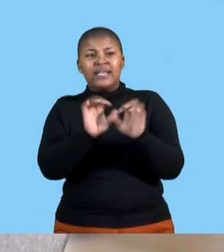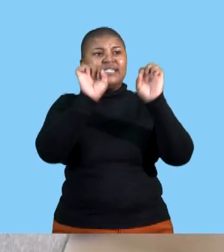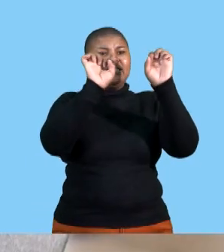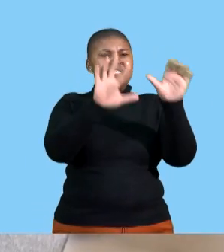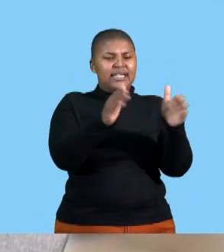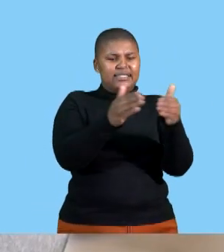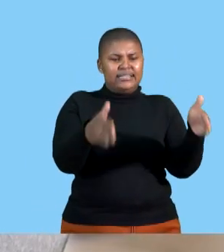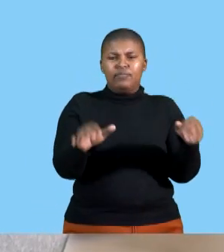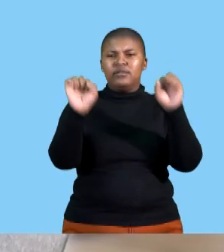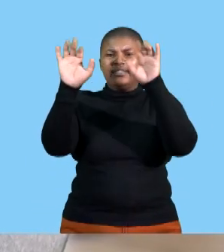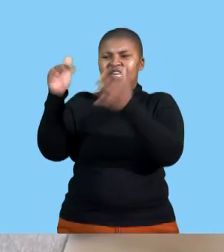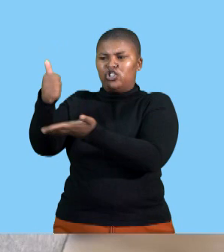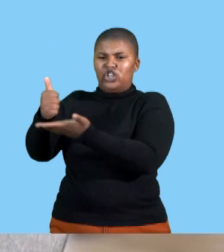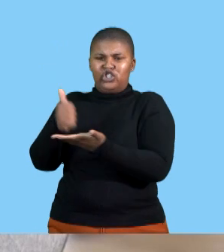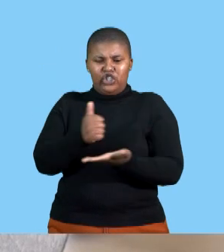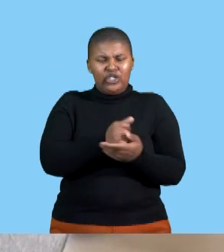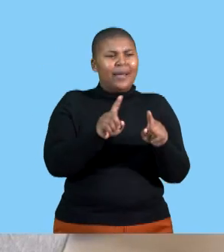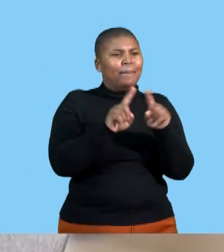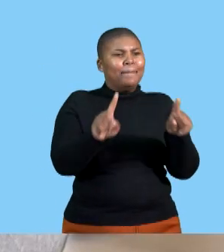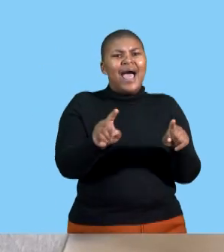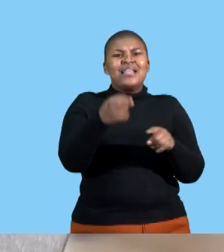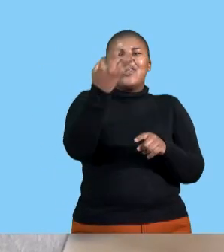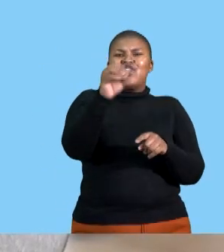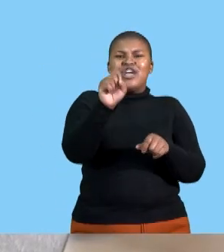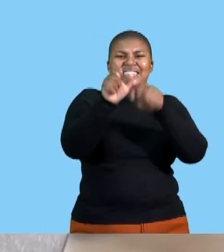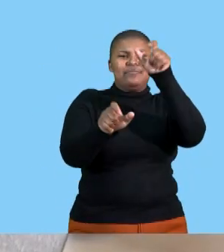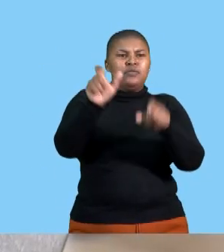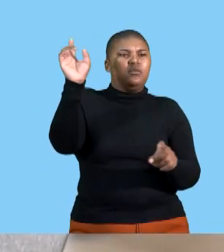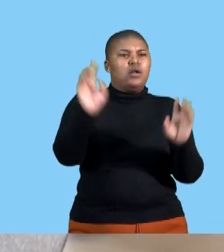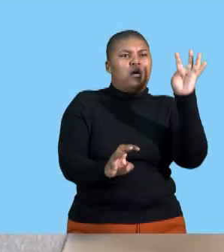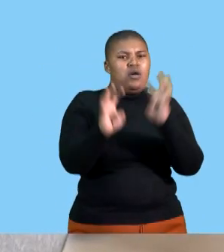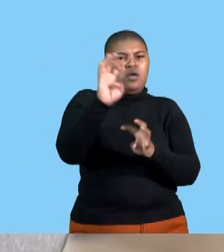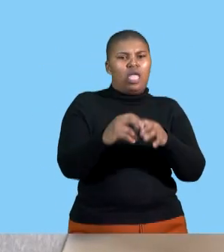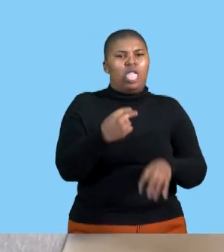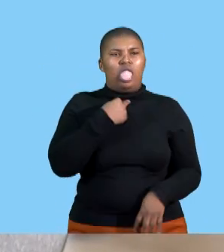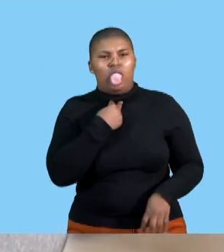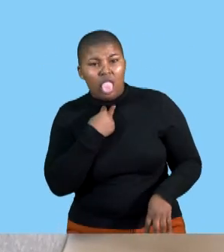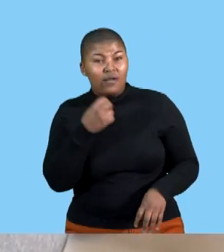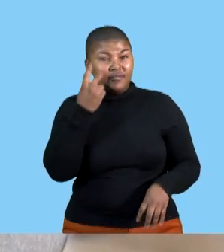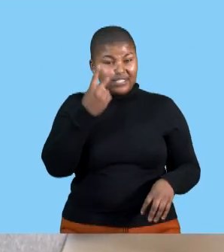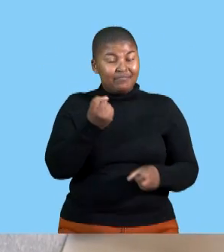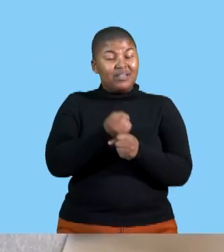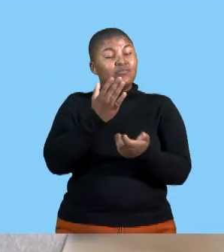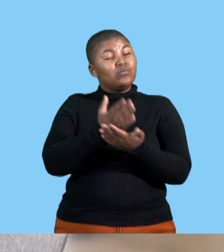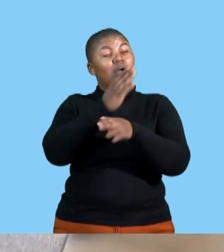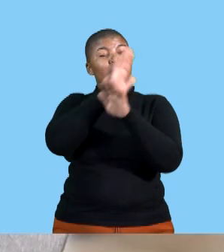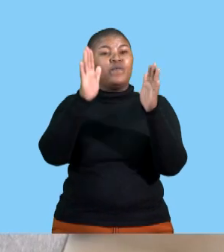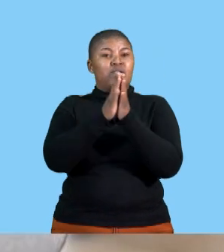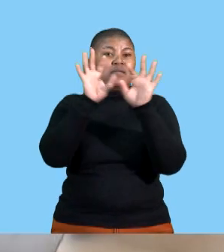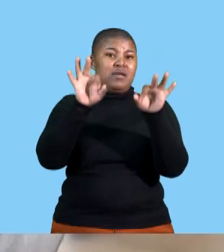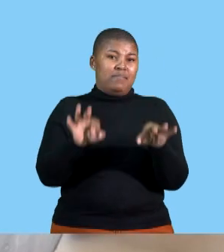only 10 tables and 10 chairs, but yet you've got 20 people or 30 people attending your audience. mean your presentation,